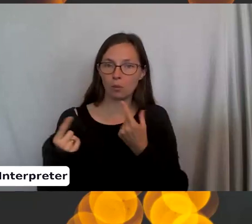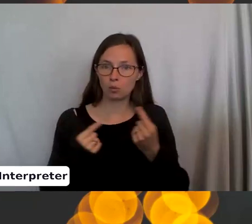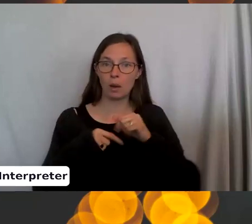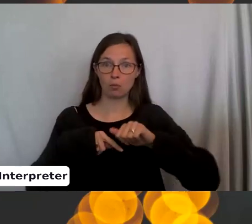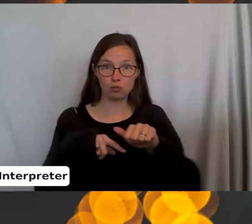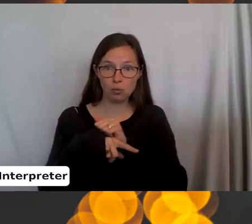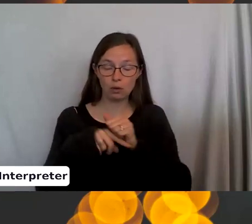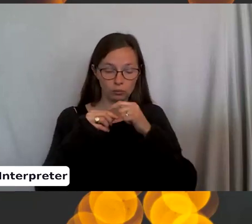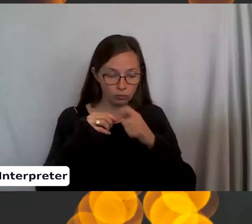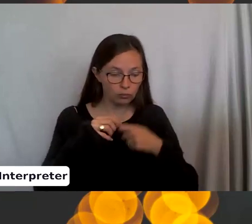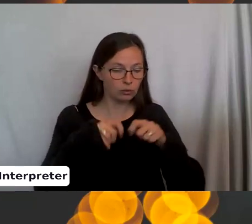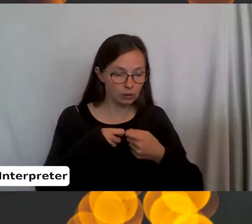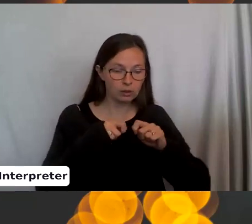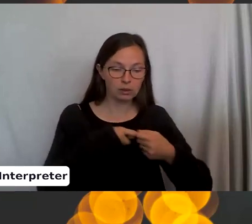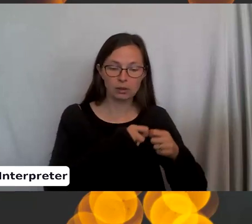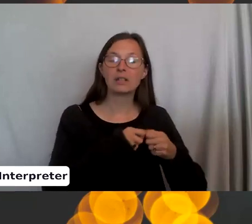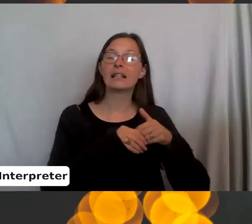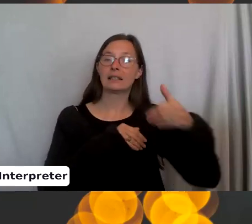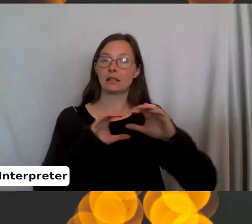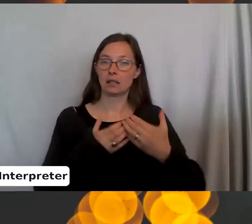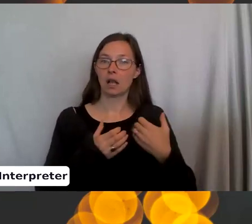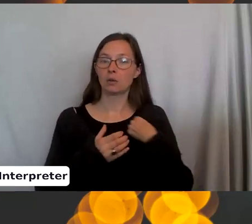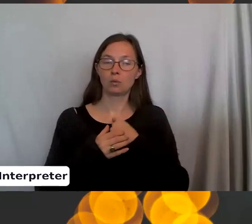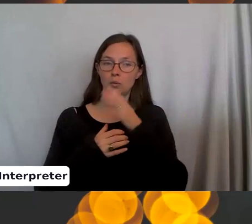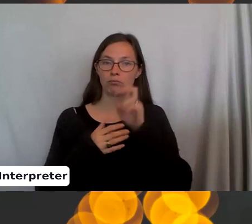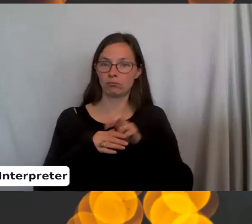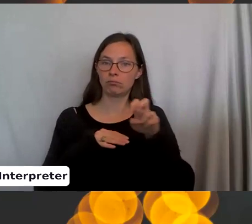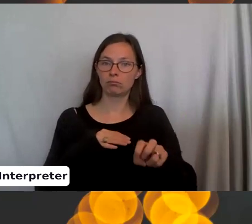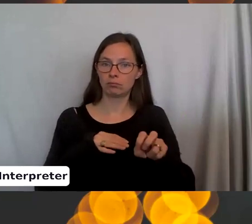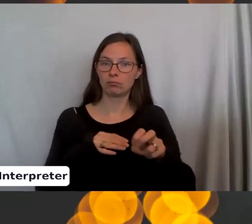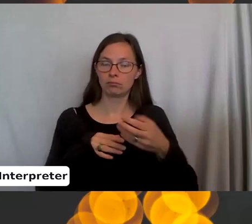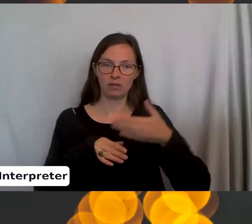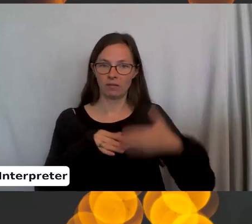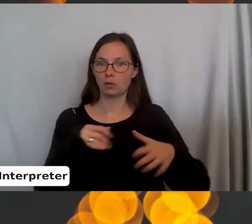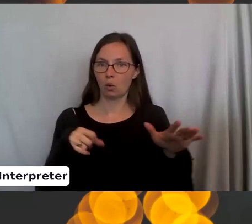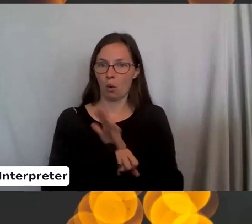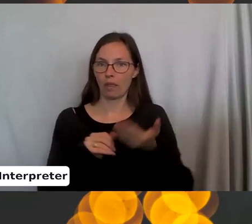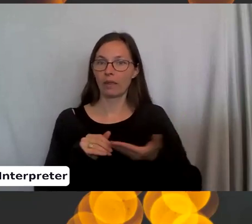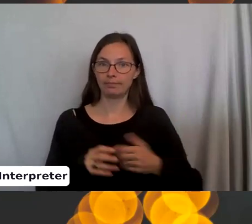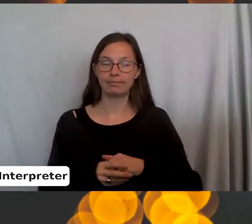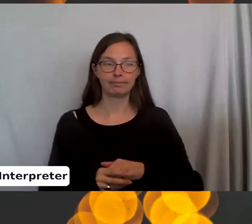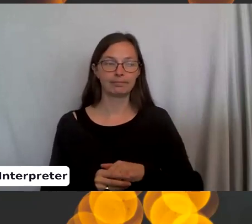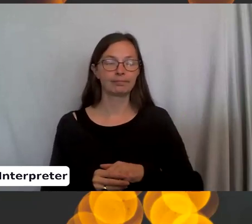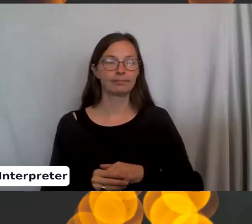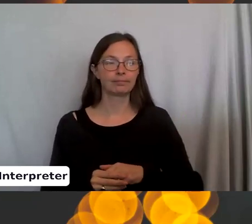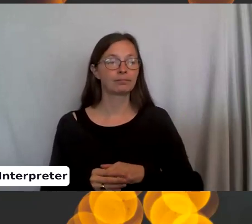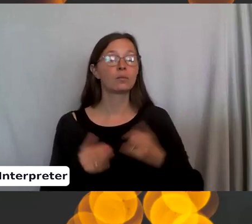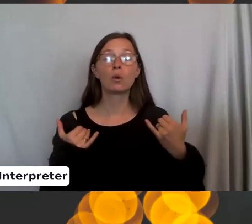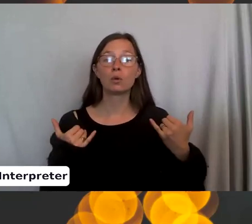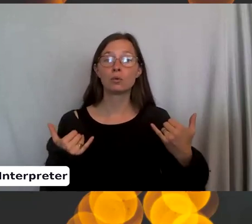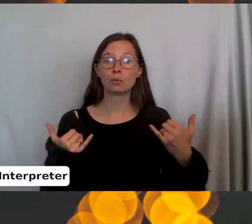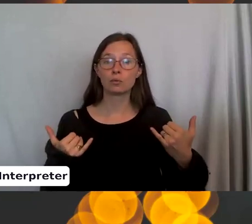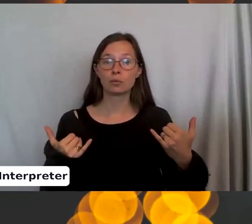class we'll be moving on to, um, actually finishing the whole pattern. So right now